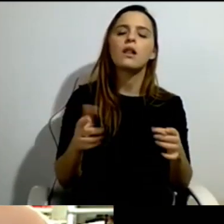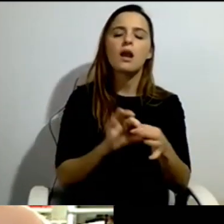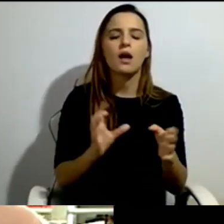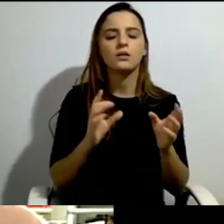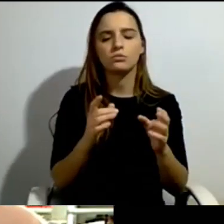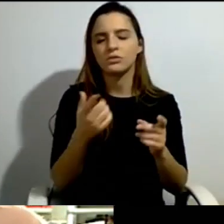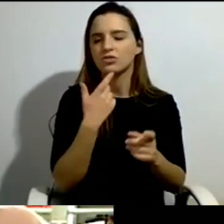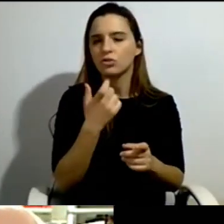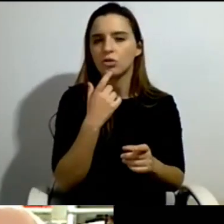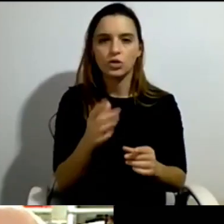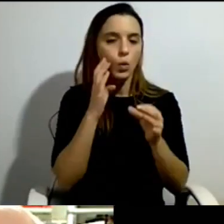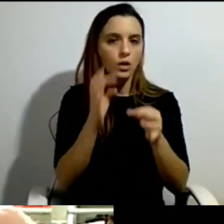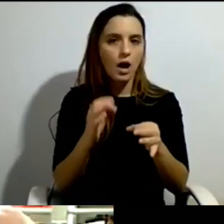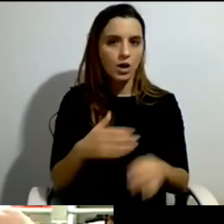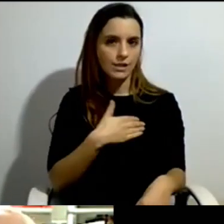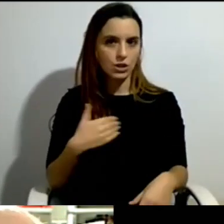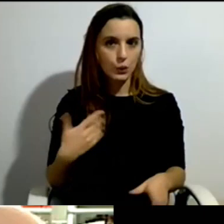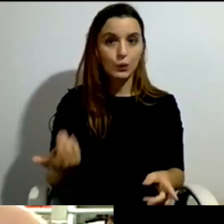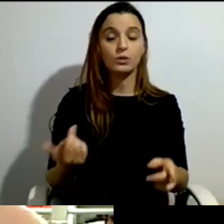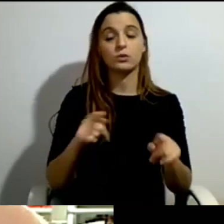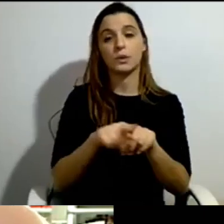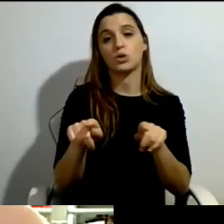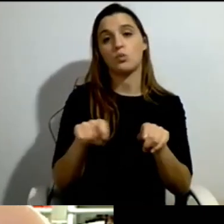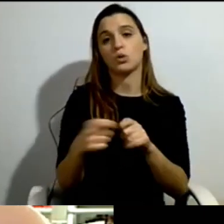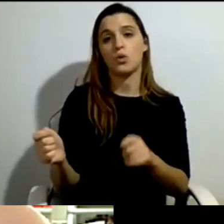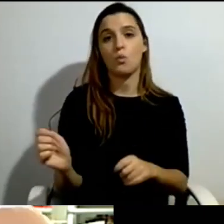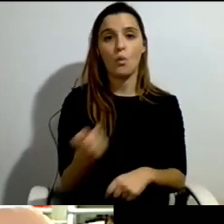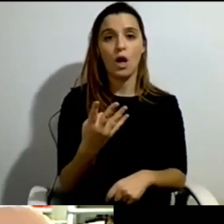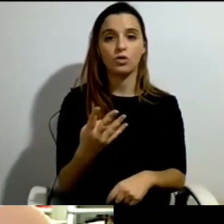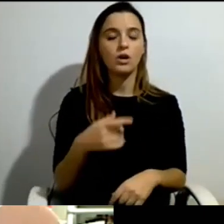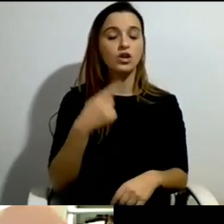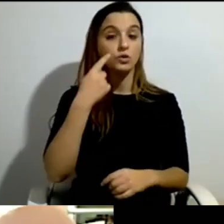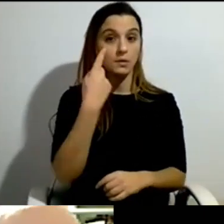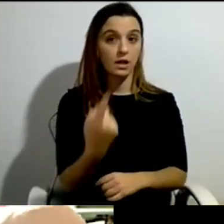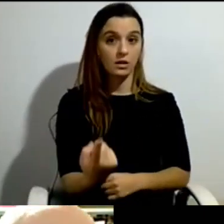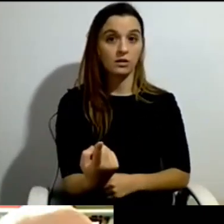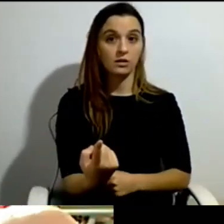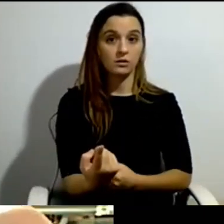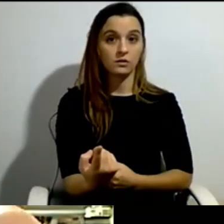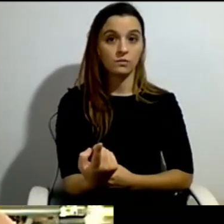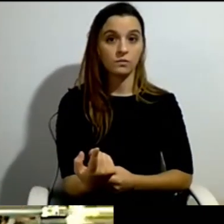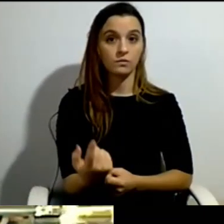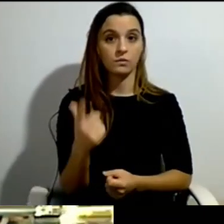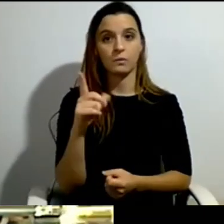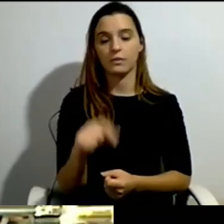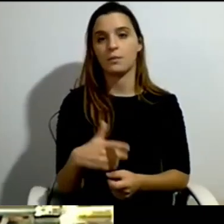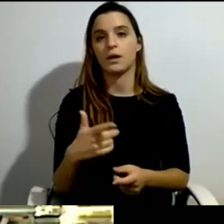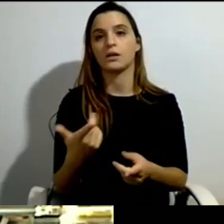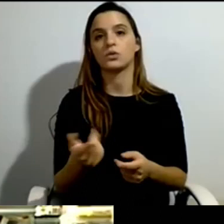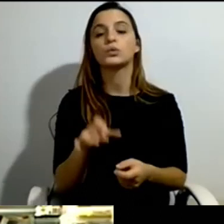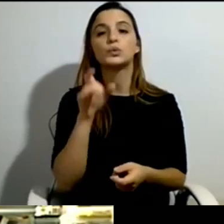and the specialists for financing from the national insurance and from the government themselves